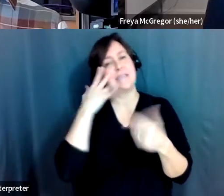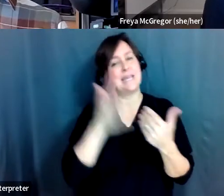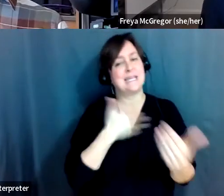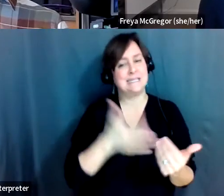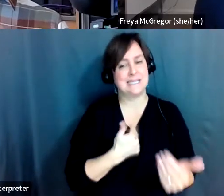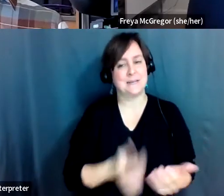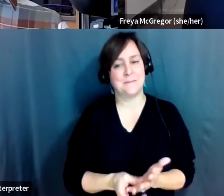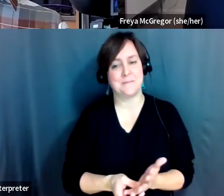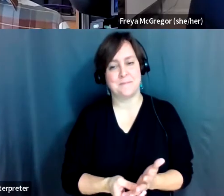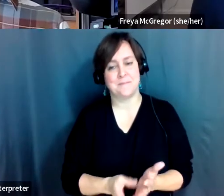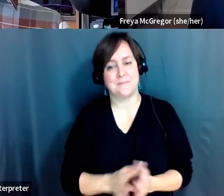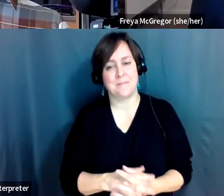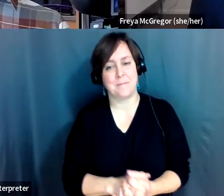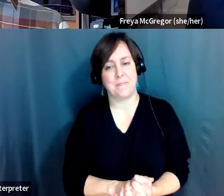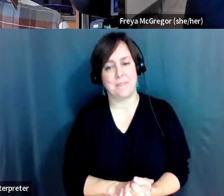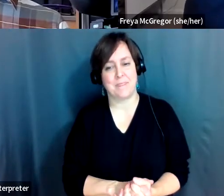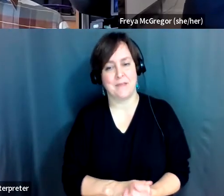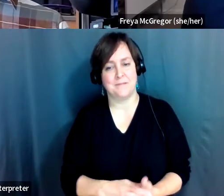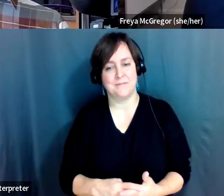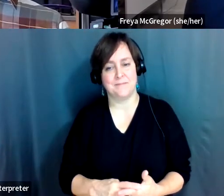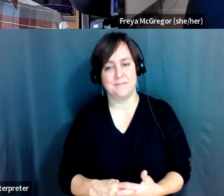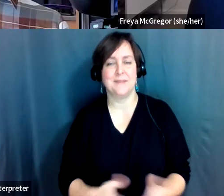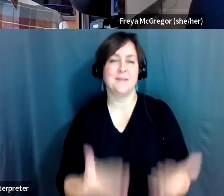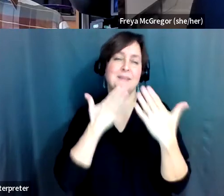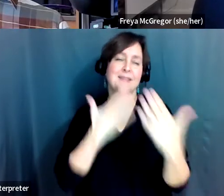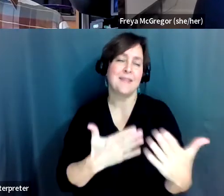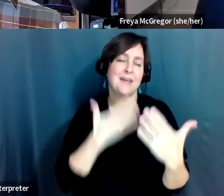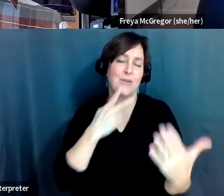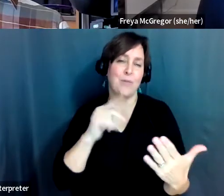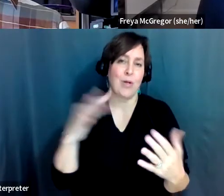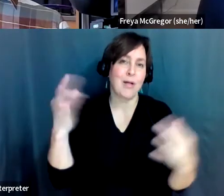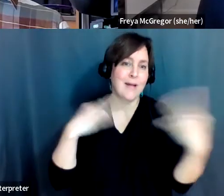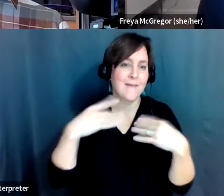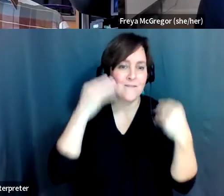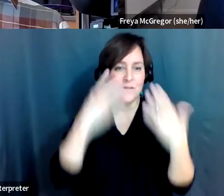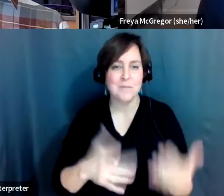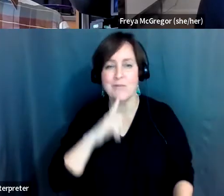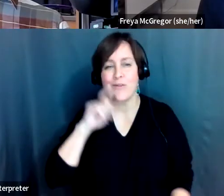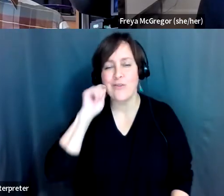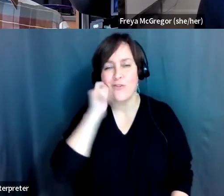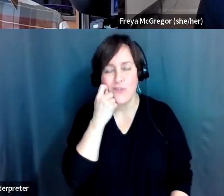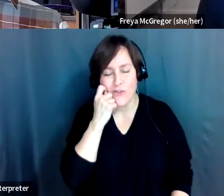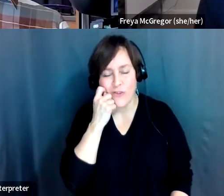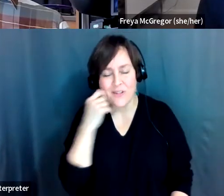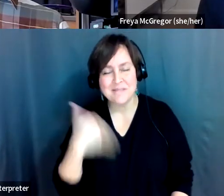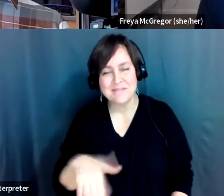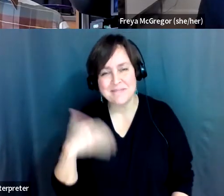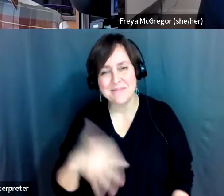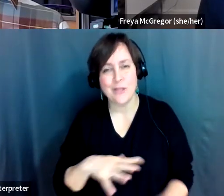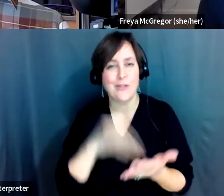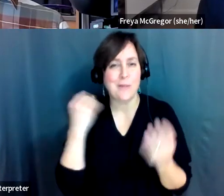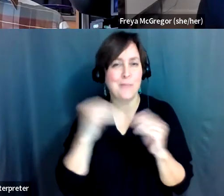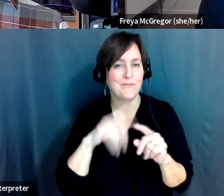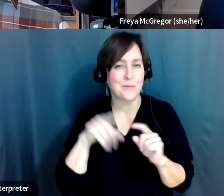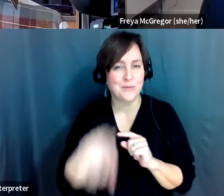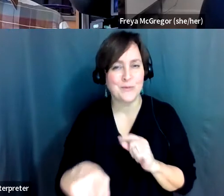And don't want to dig it out of the chat. Thank you. Thank you for all this. It's really cool to, to spend more time with you and, and, and learn more from you. There's,